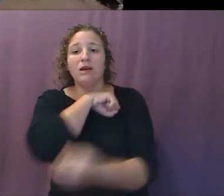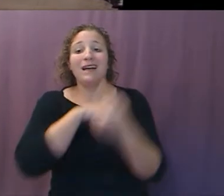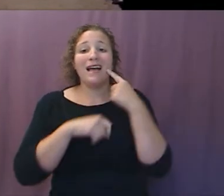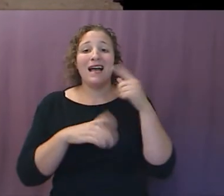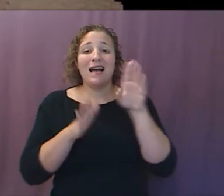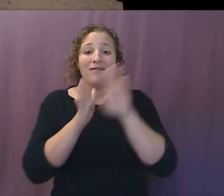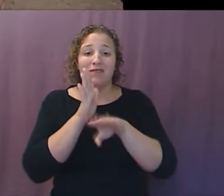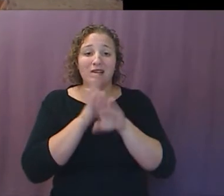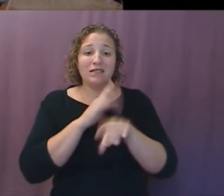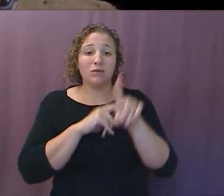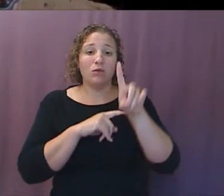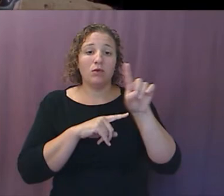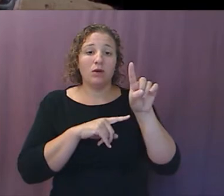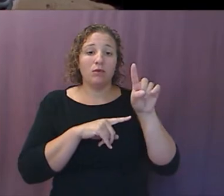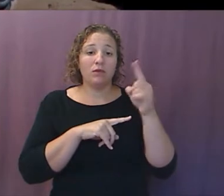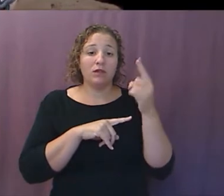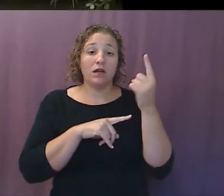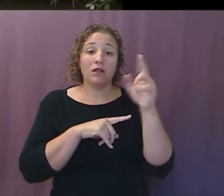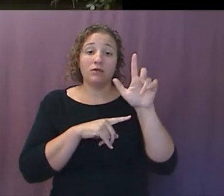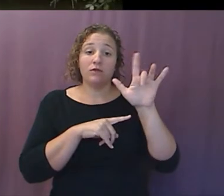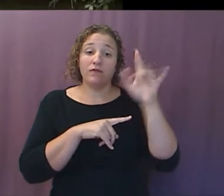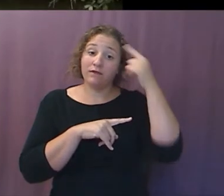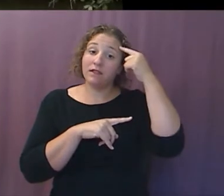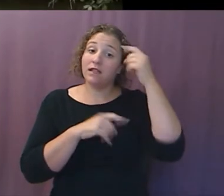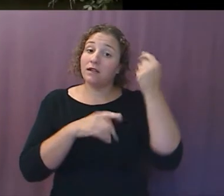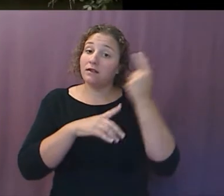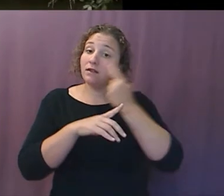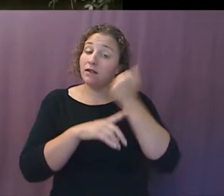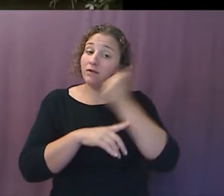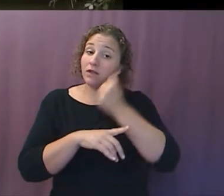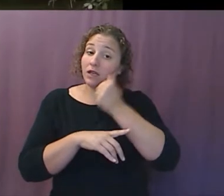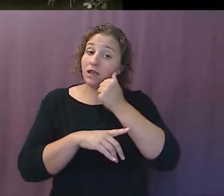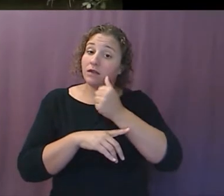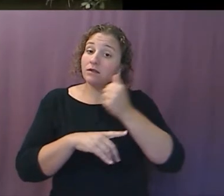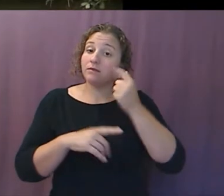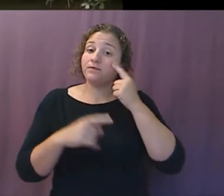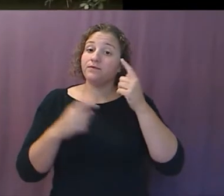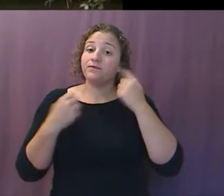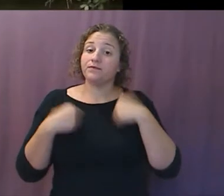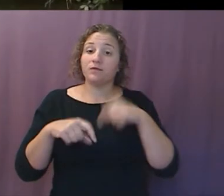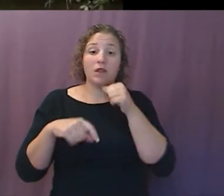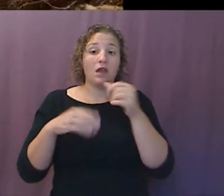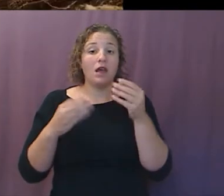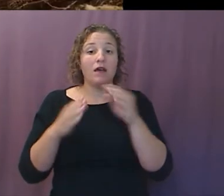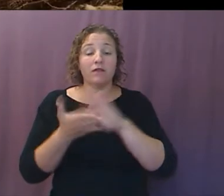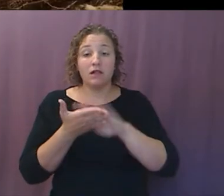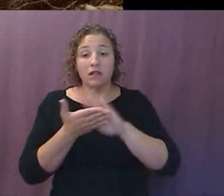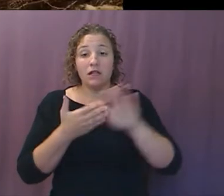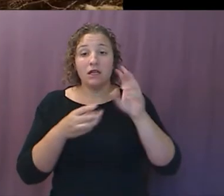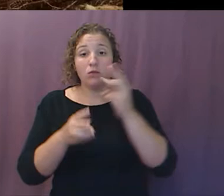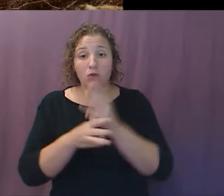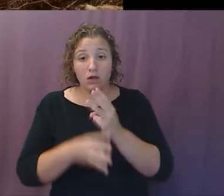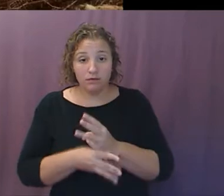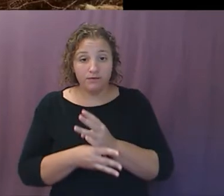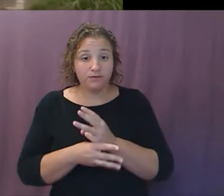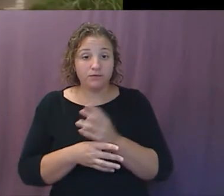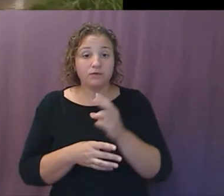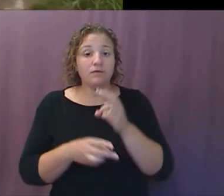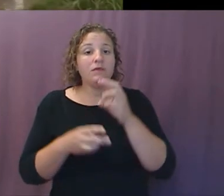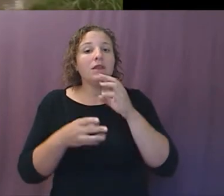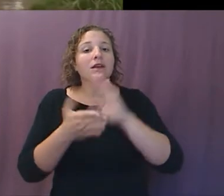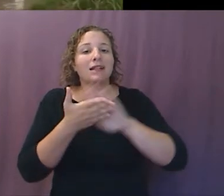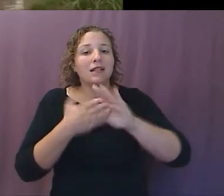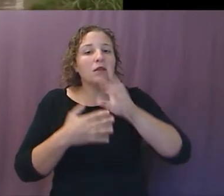% of the world's population relies on untreated surface water. 2.3 billion people still do not have